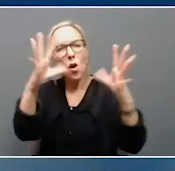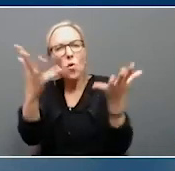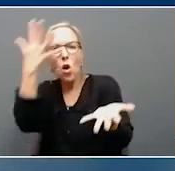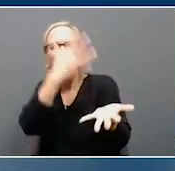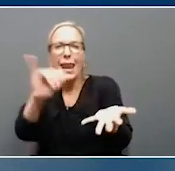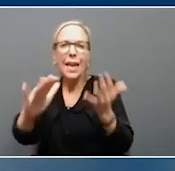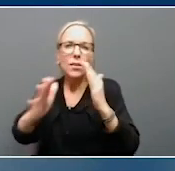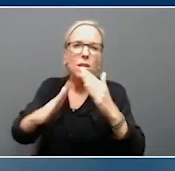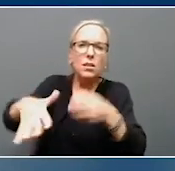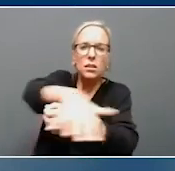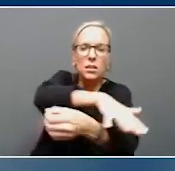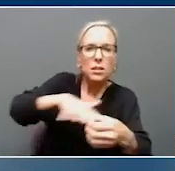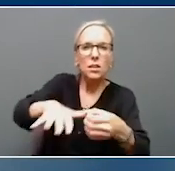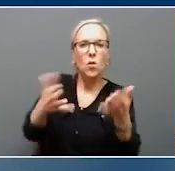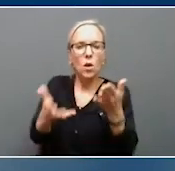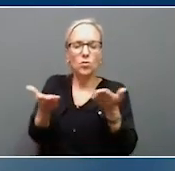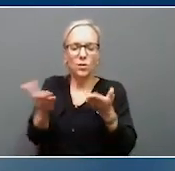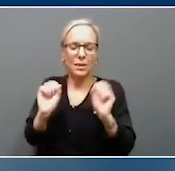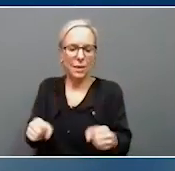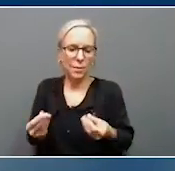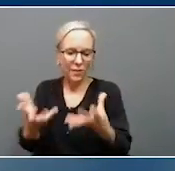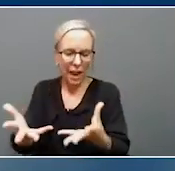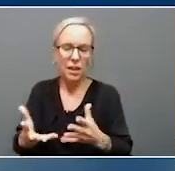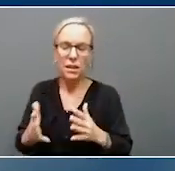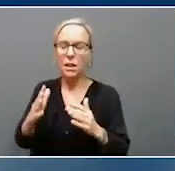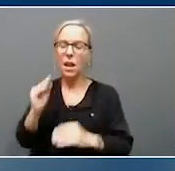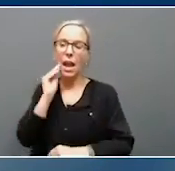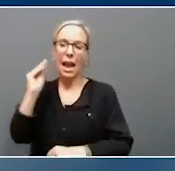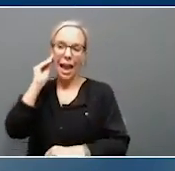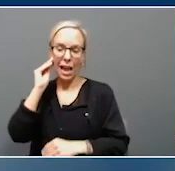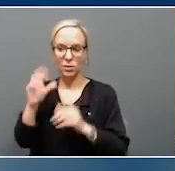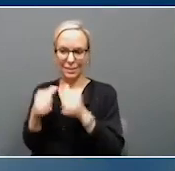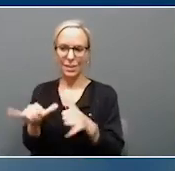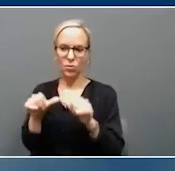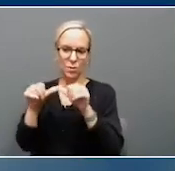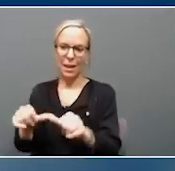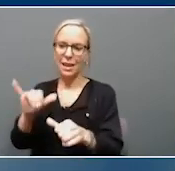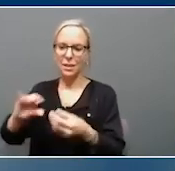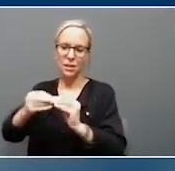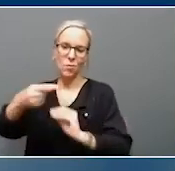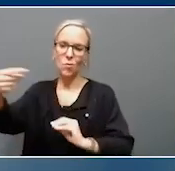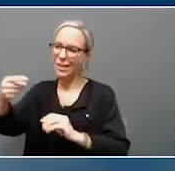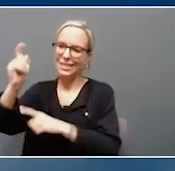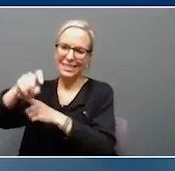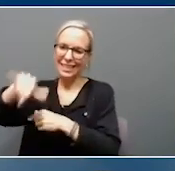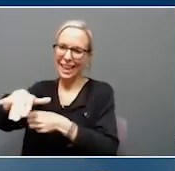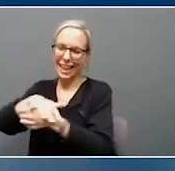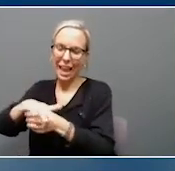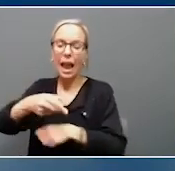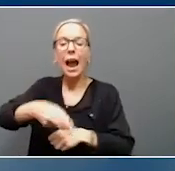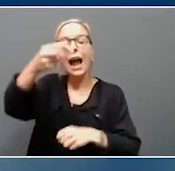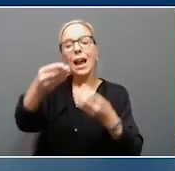that can be provided. Housing remains the number one need in the area. Each of these high ground communities is an